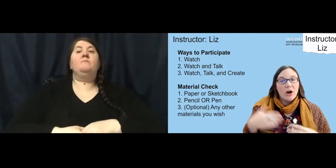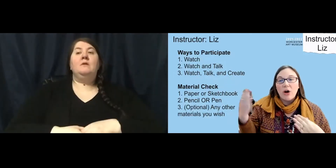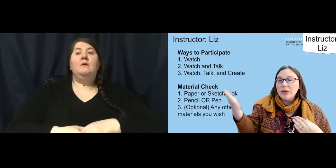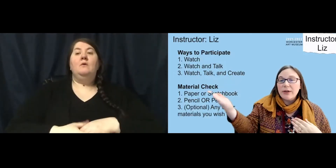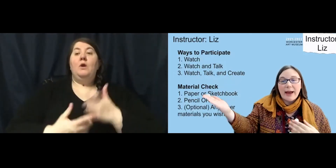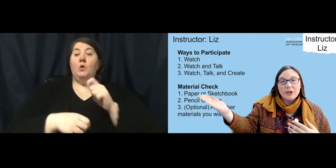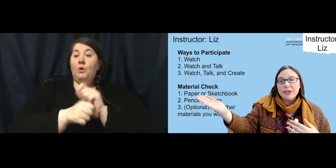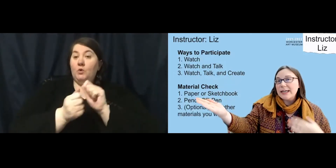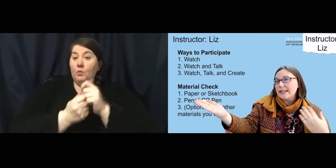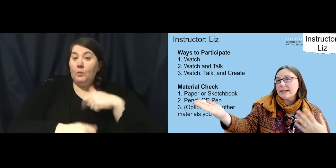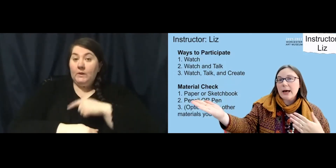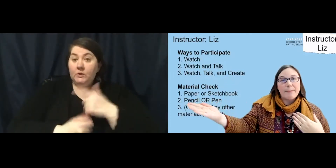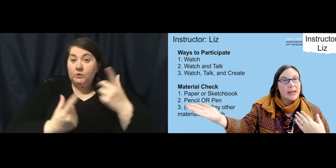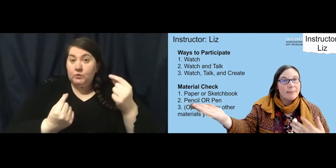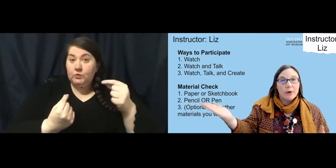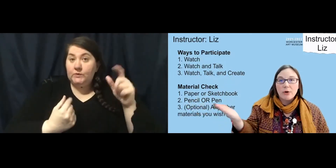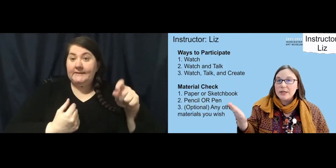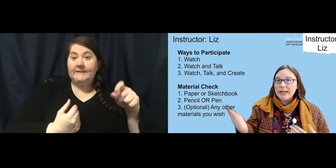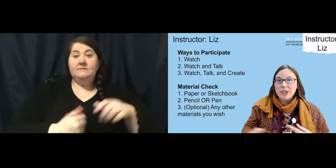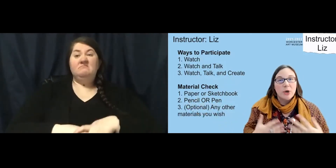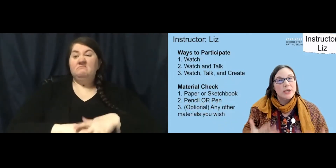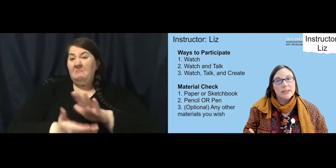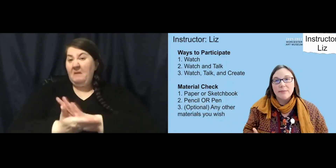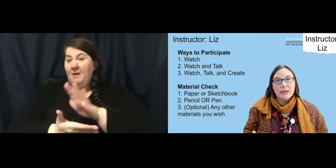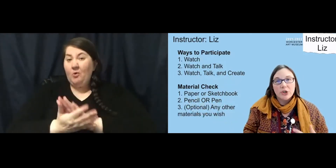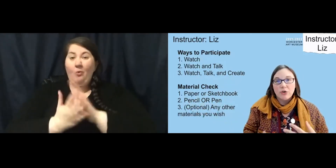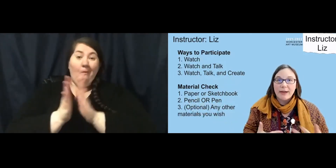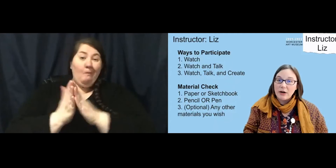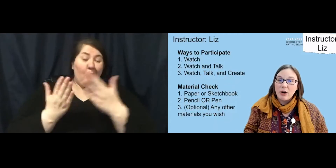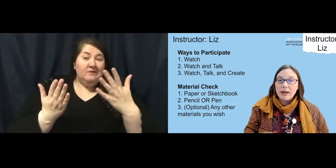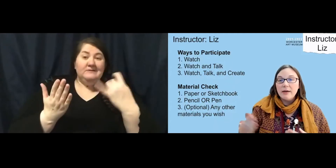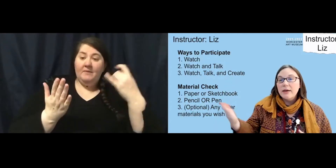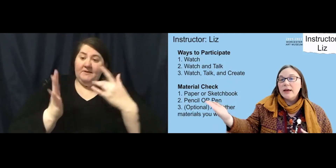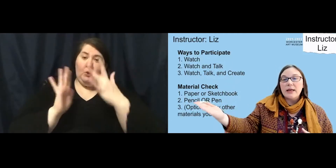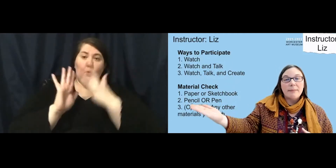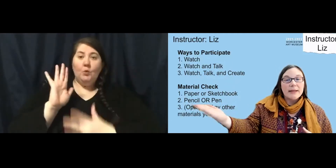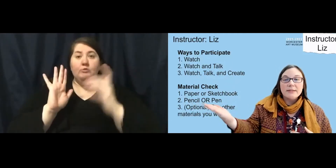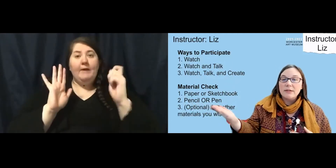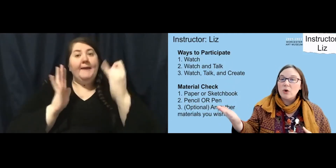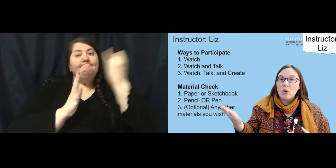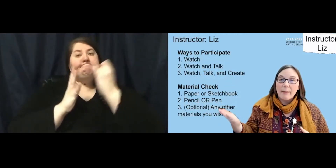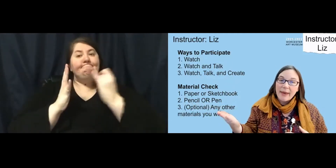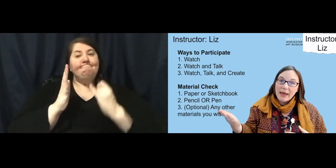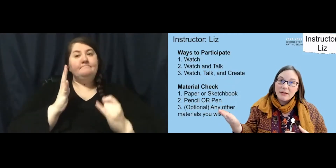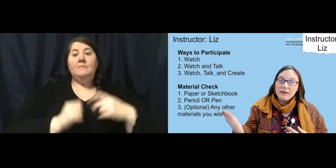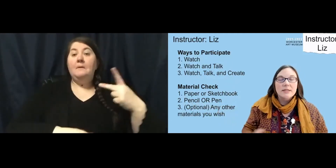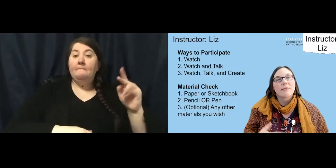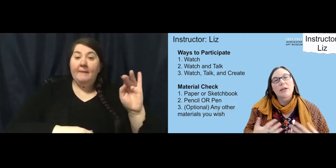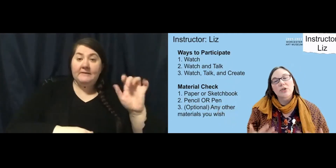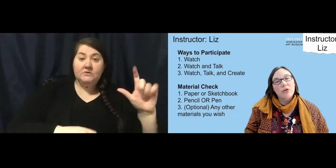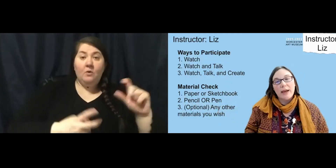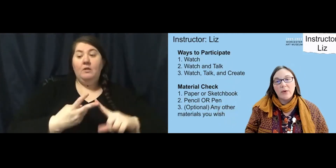today, all you'll actually need is a paper or a sketchbook, something to create on, and a pencil or a pen,